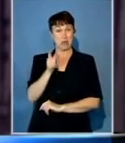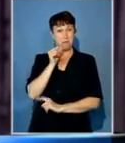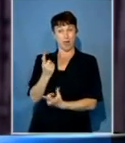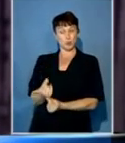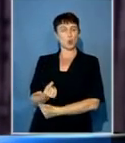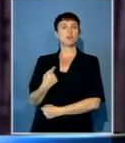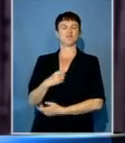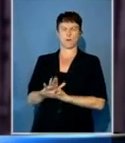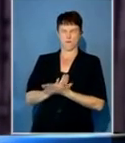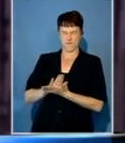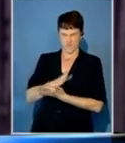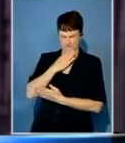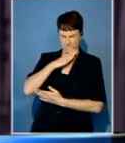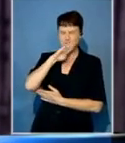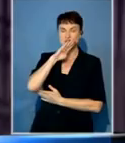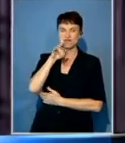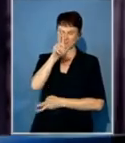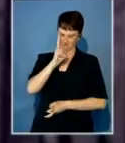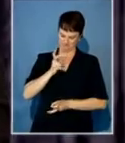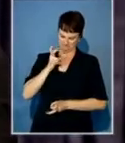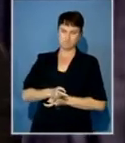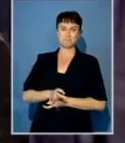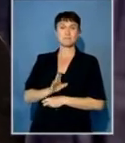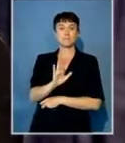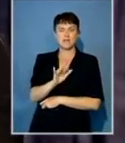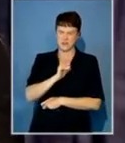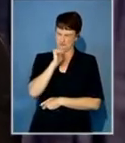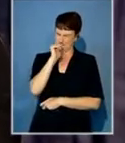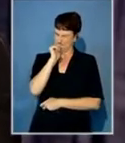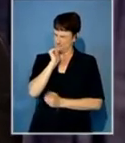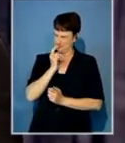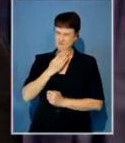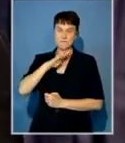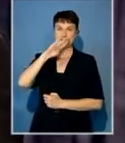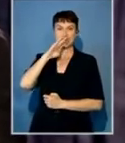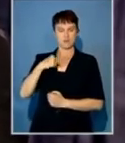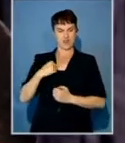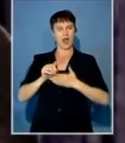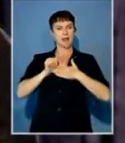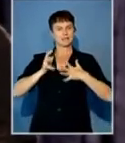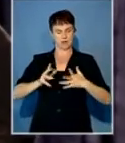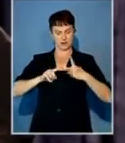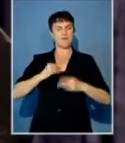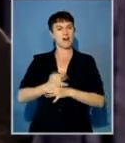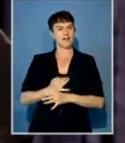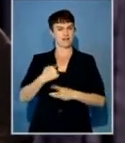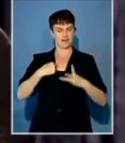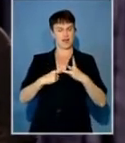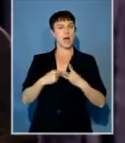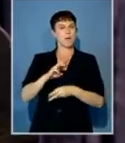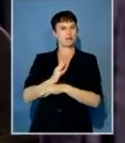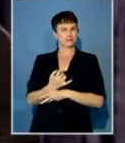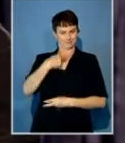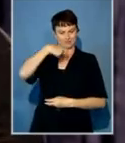And I'm telling you now, it's hard, guys. But for, as a leader, as a father, as a parent, I need to teach my kids